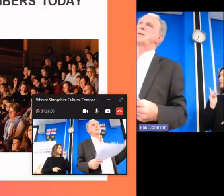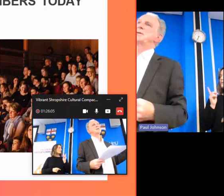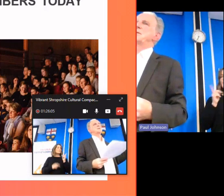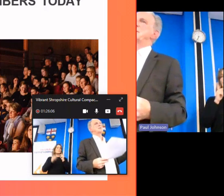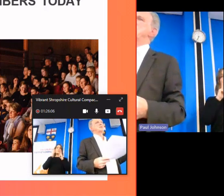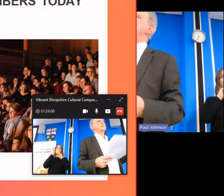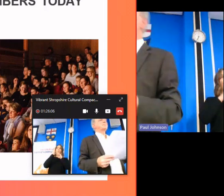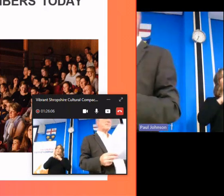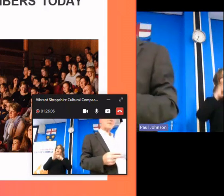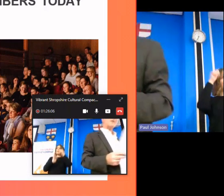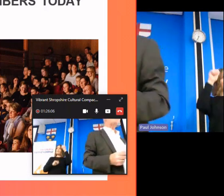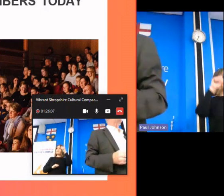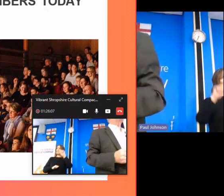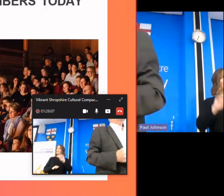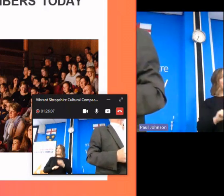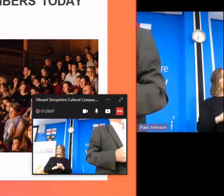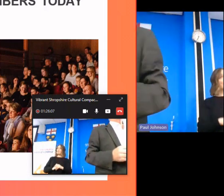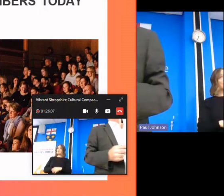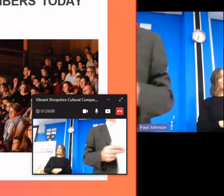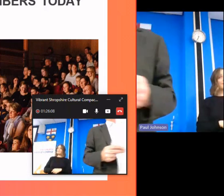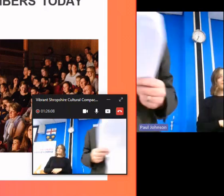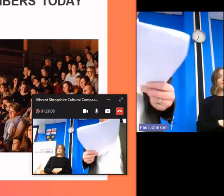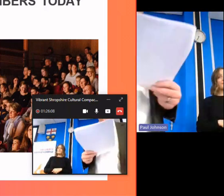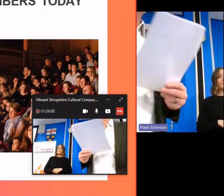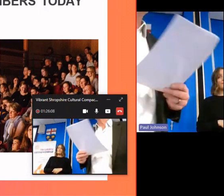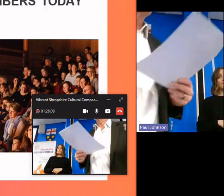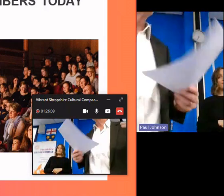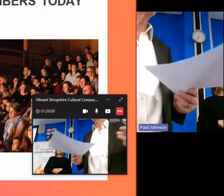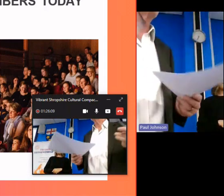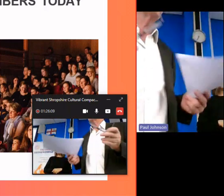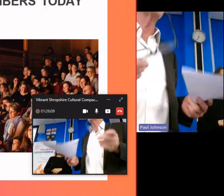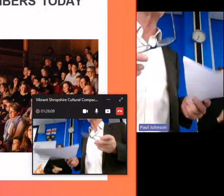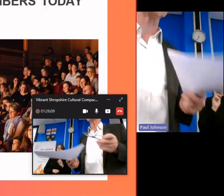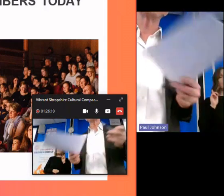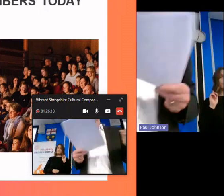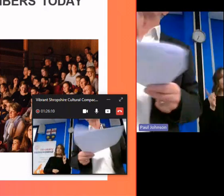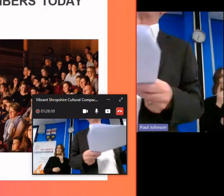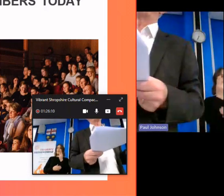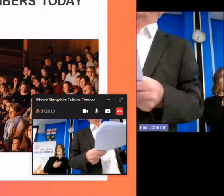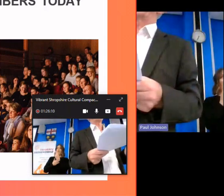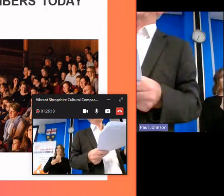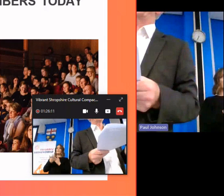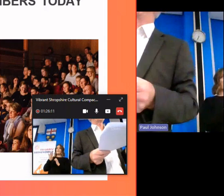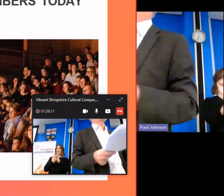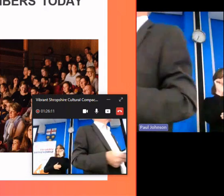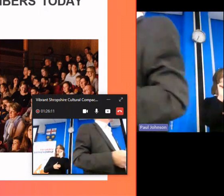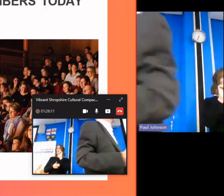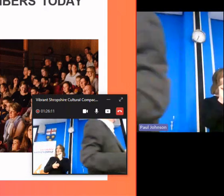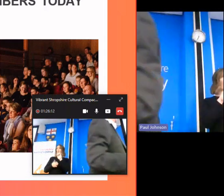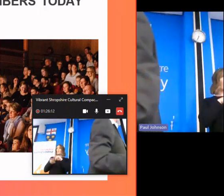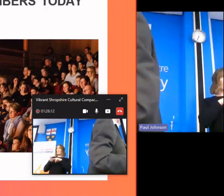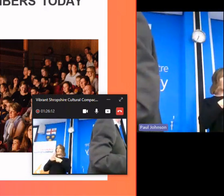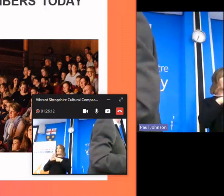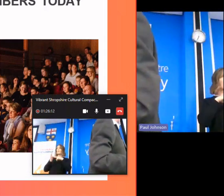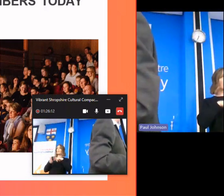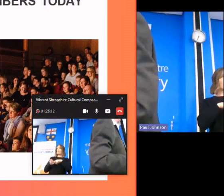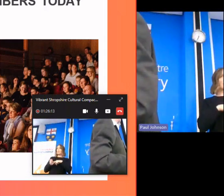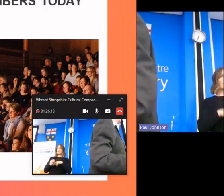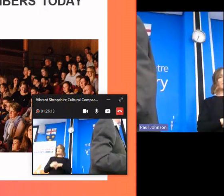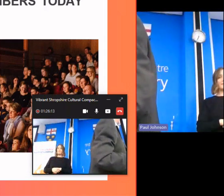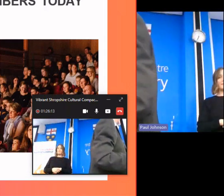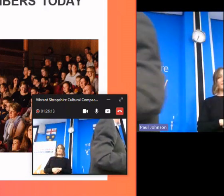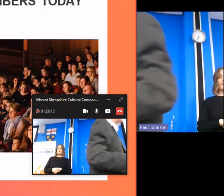organizations around at the table at the moment are essentially arts and cultural organizations um